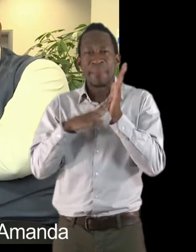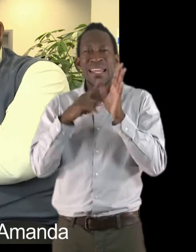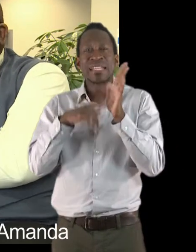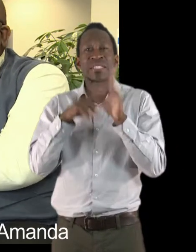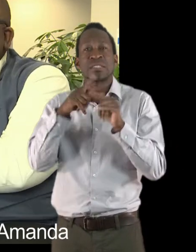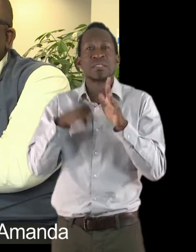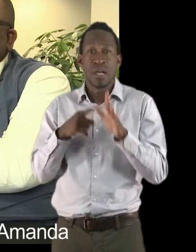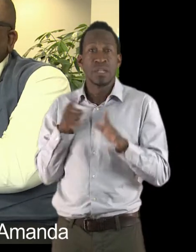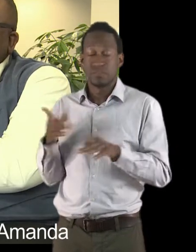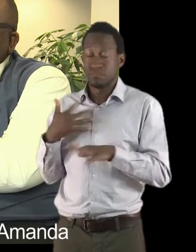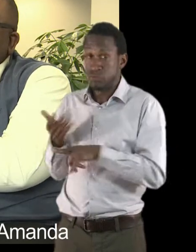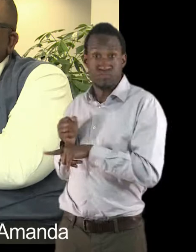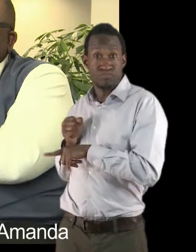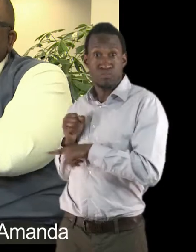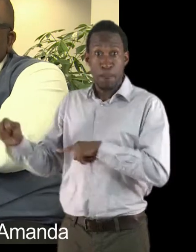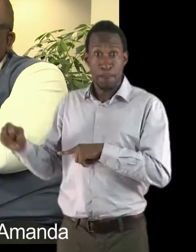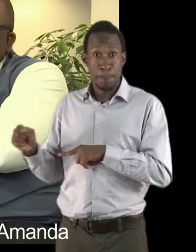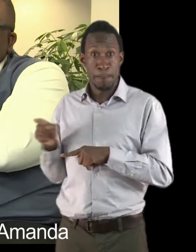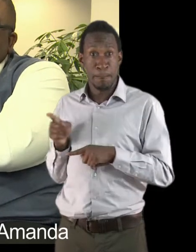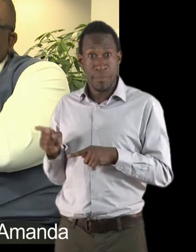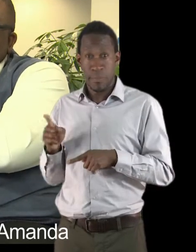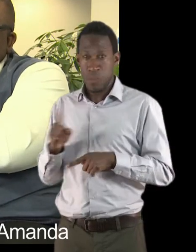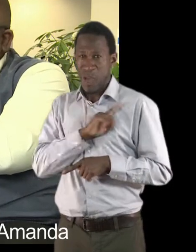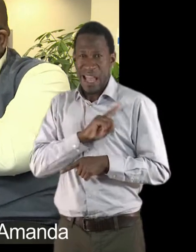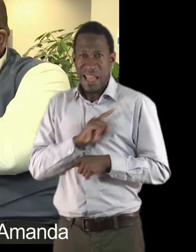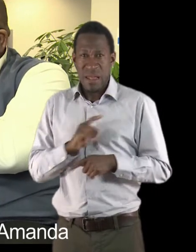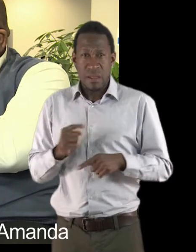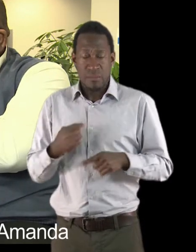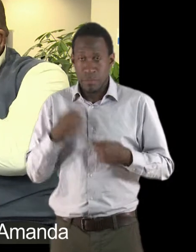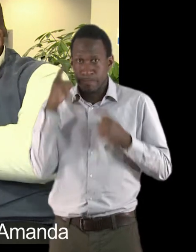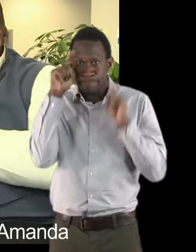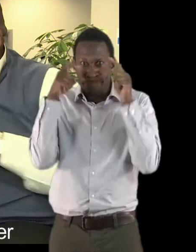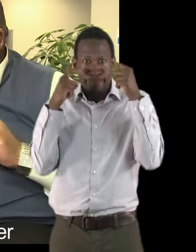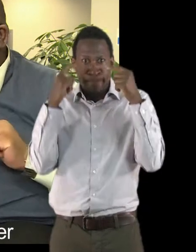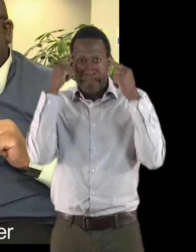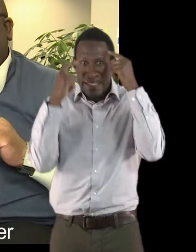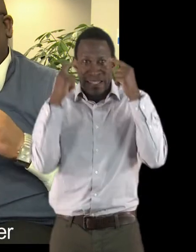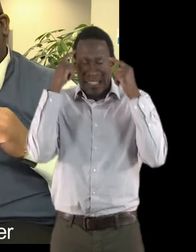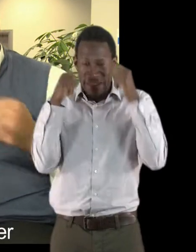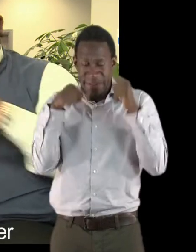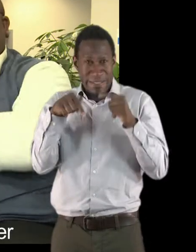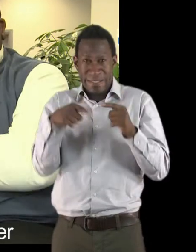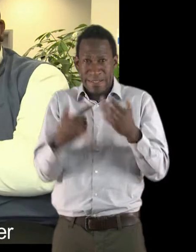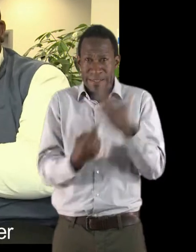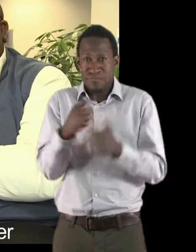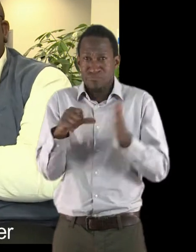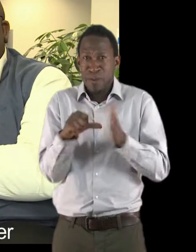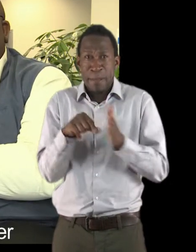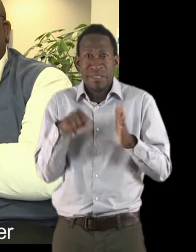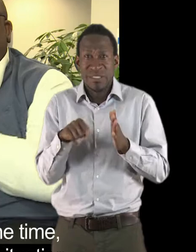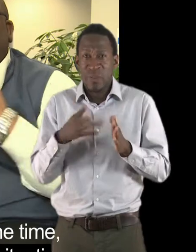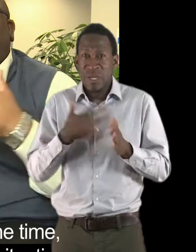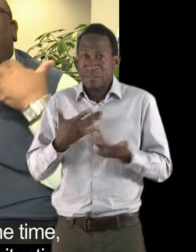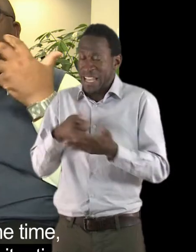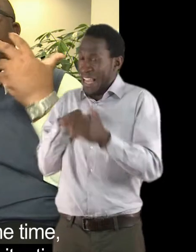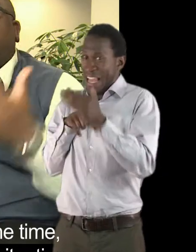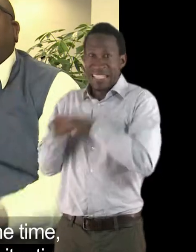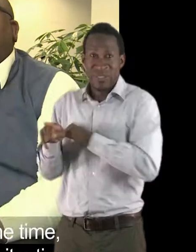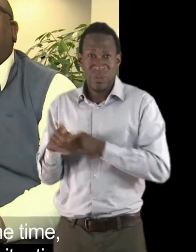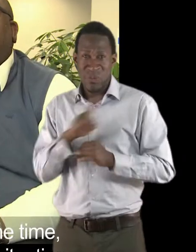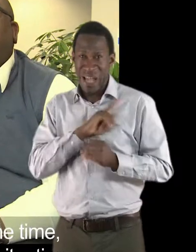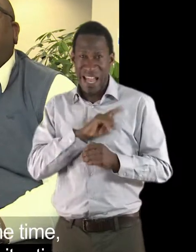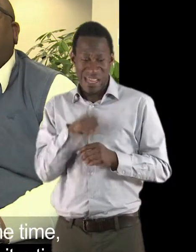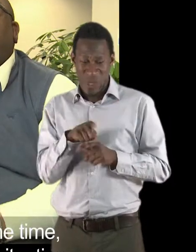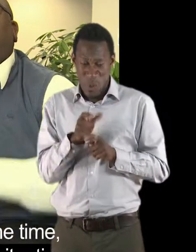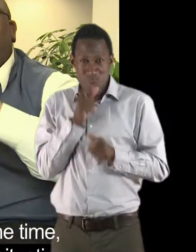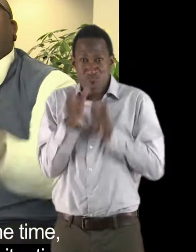Amanda and I just punched her because all I was